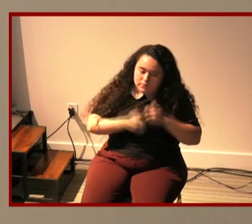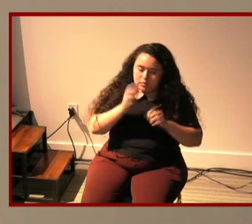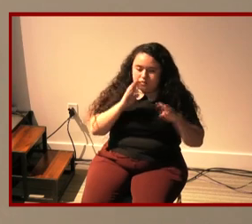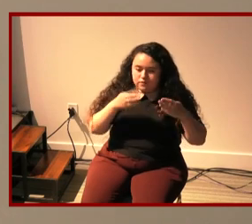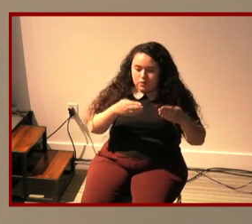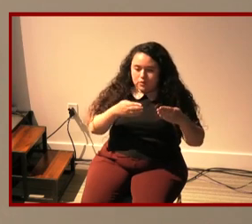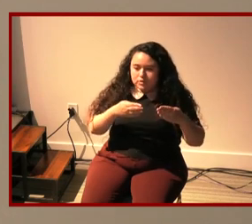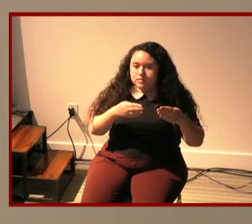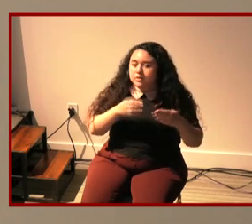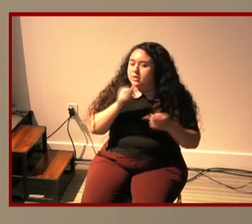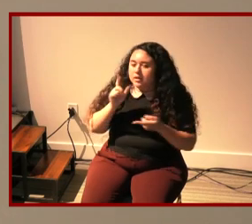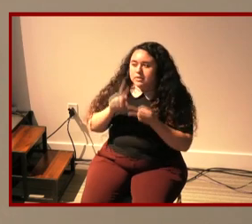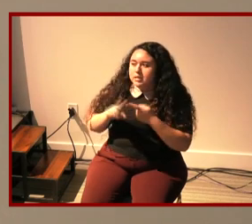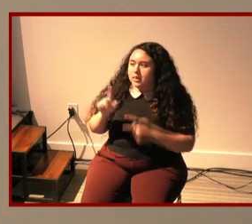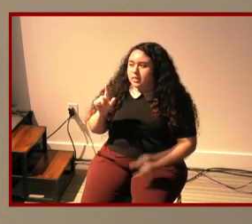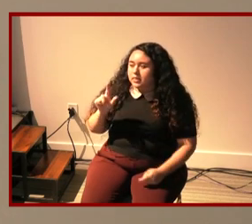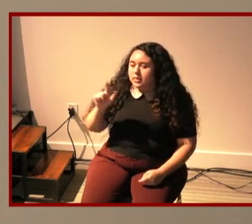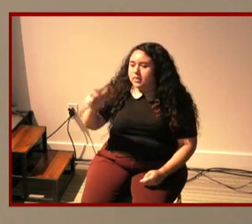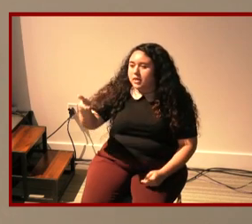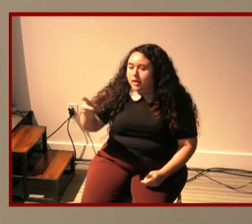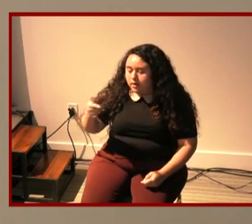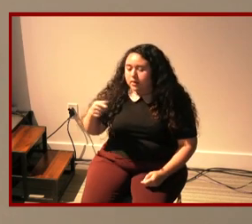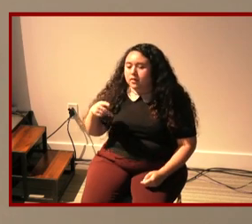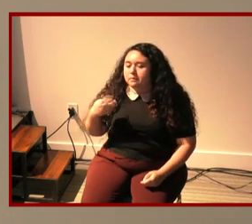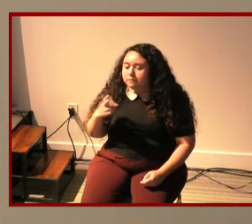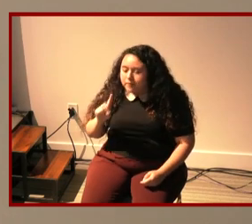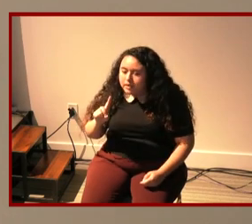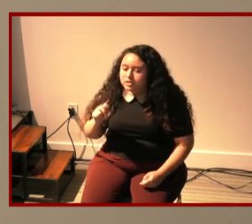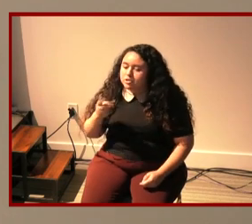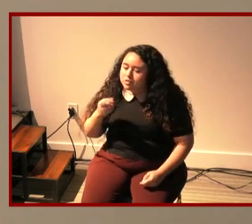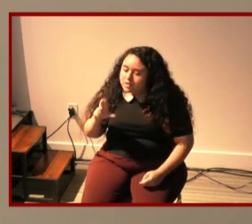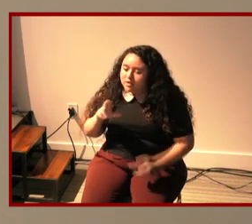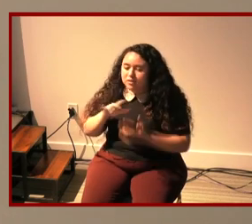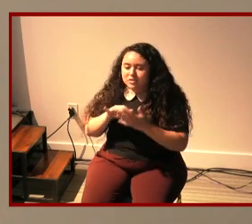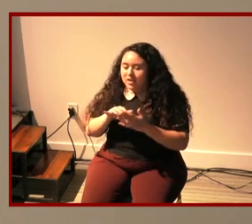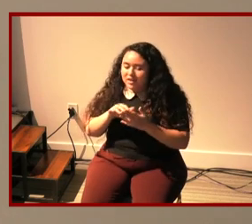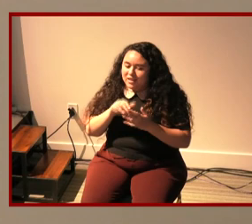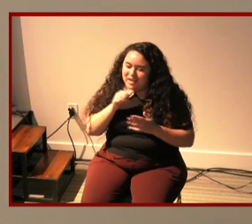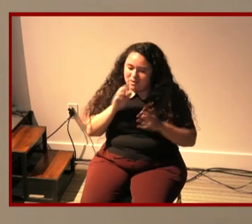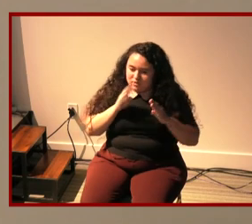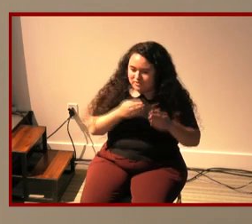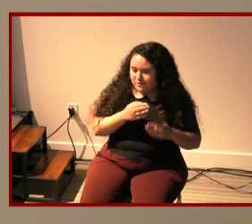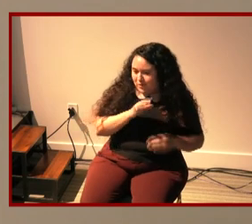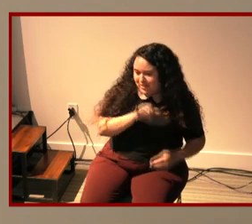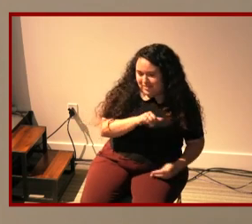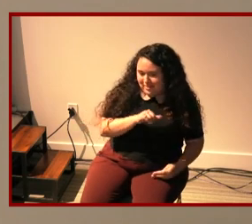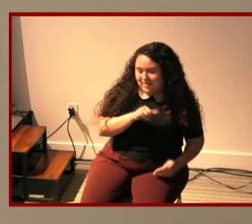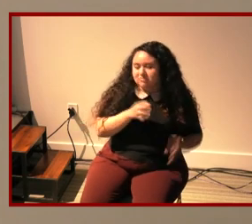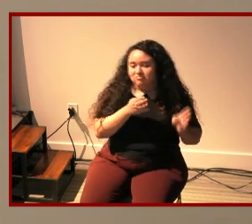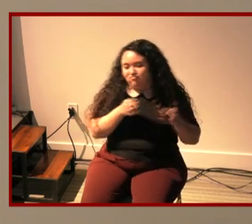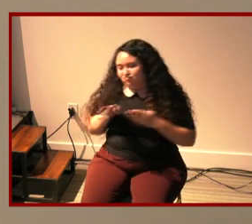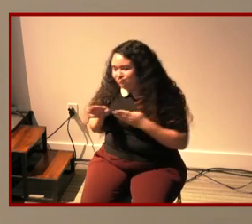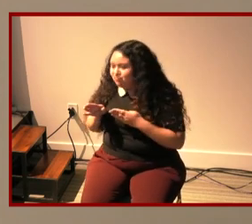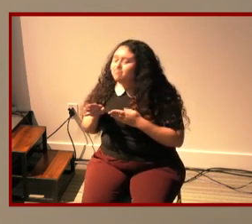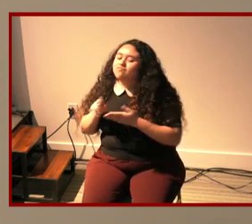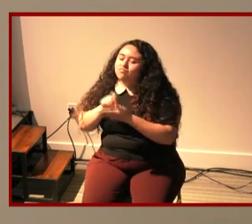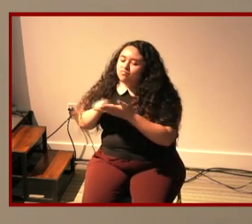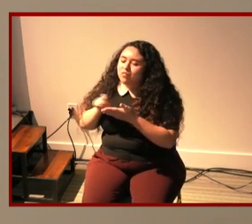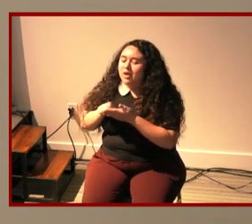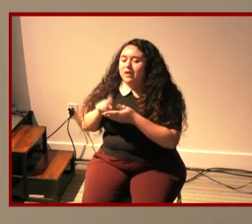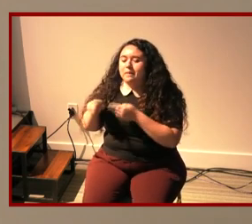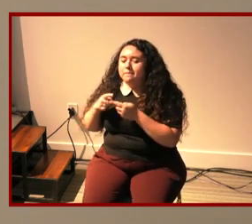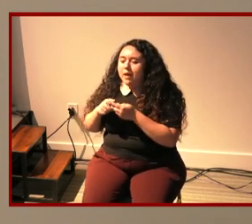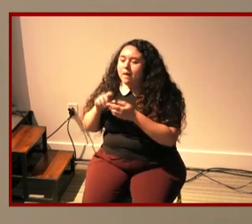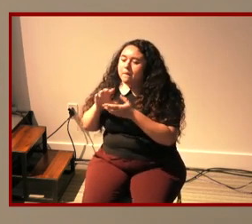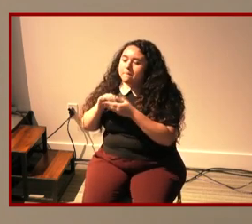wasn't until um i got a phd in gender studies i came out of that and spent more time and read even more memoirs that i was